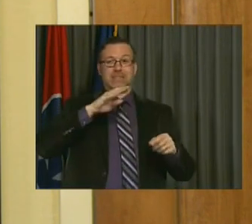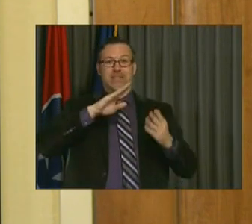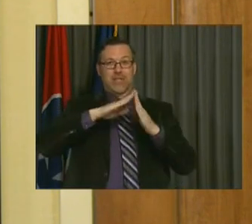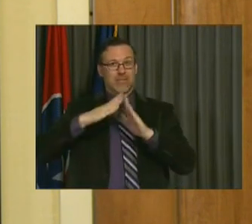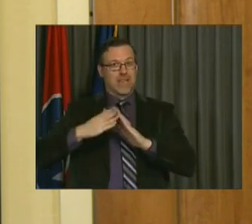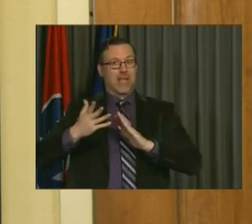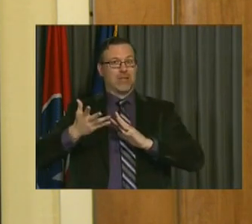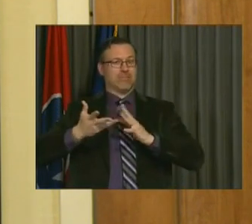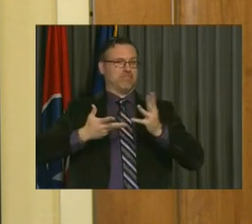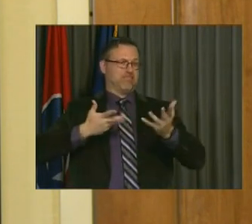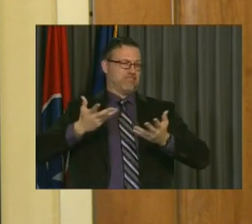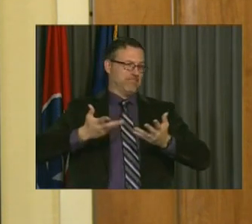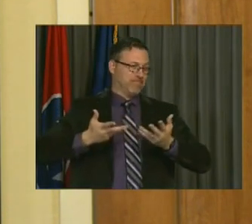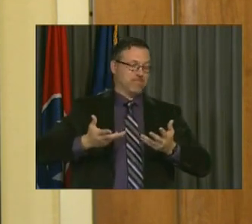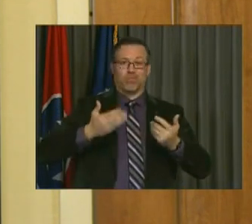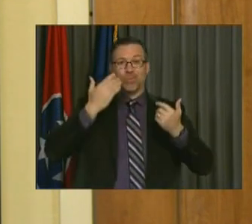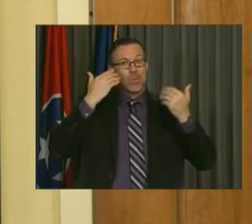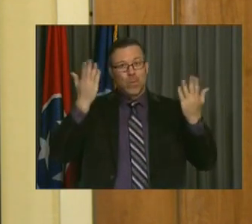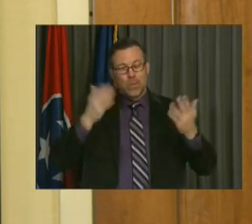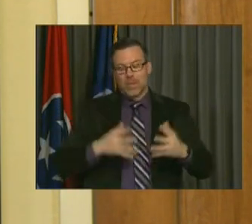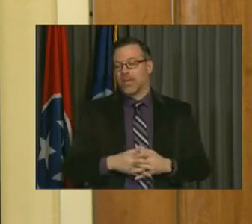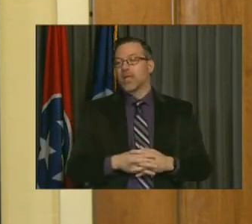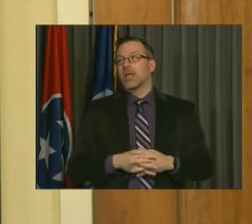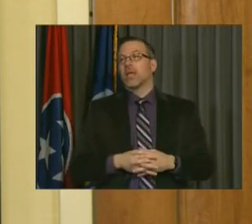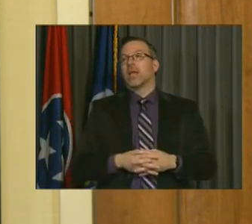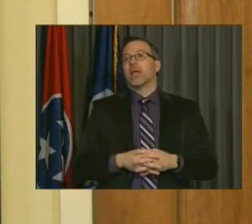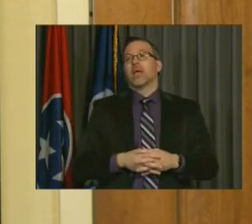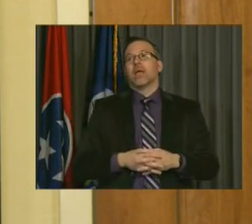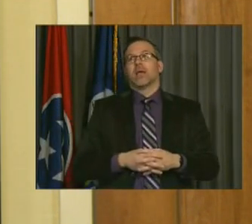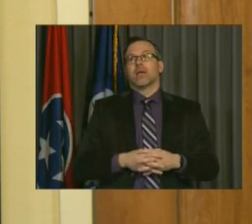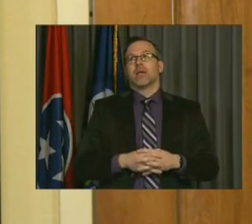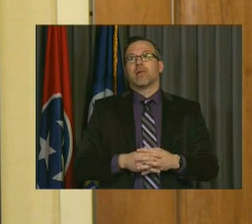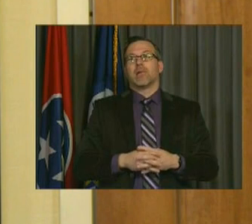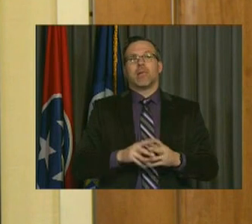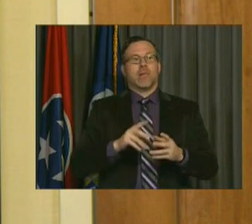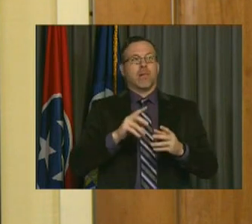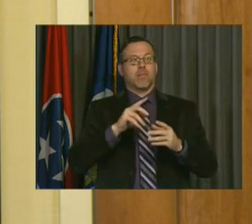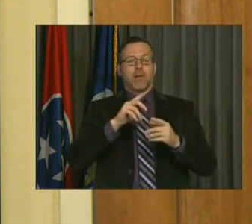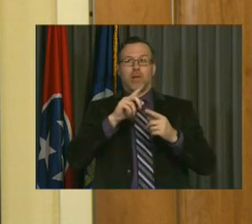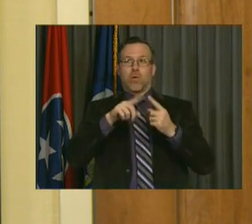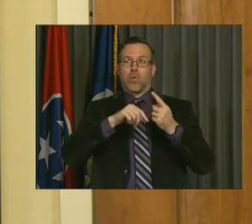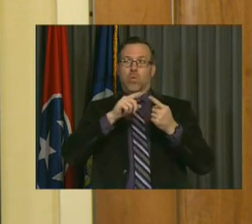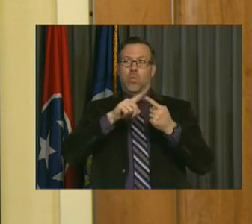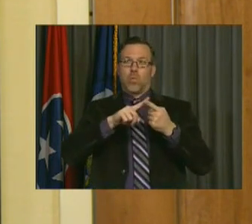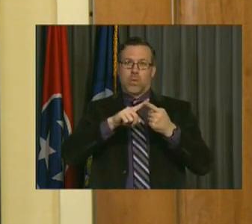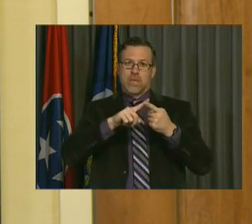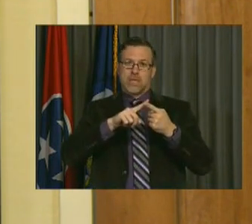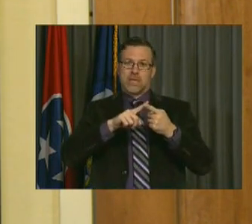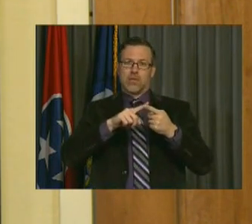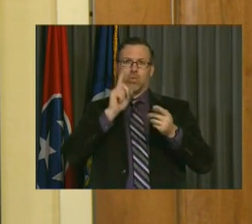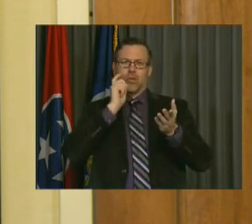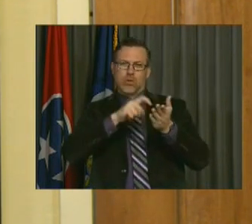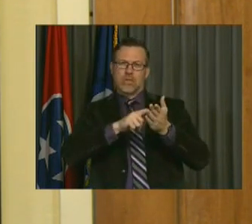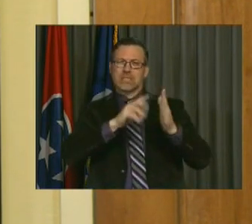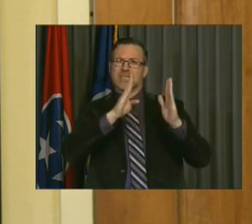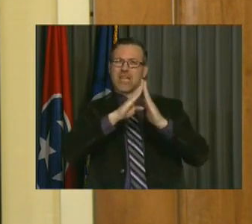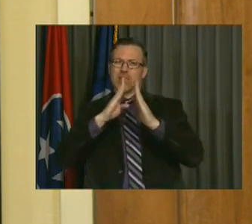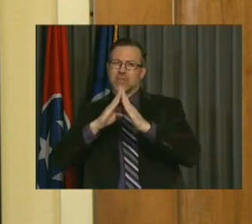visible to us is largely unknown. But likewise, when we think about the activity that's happening downtown and